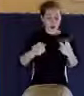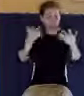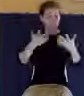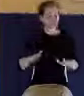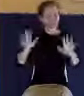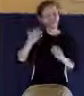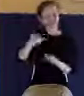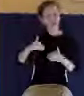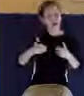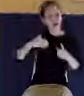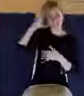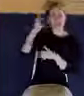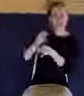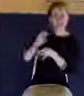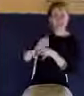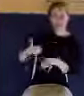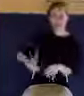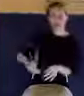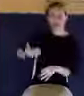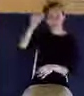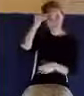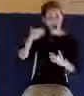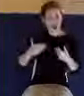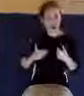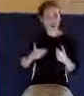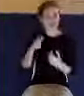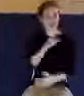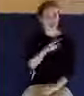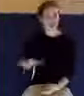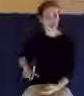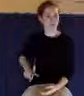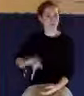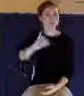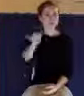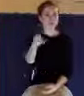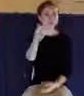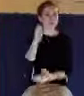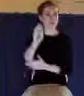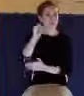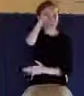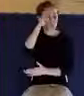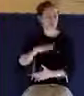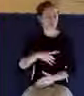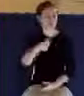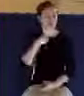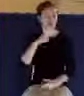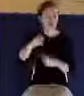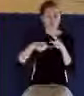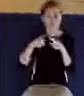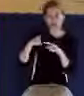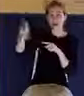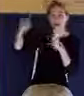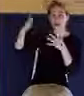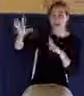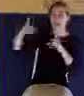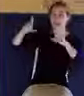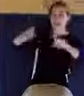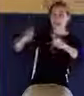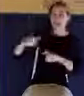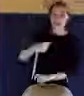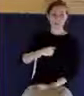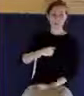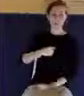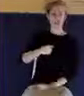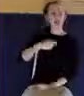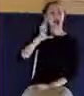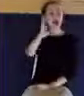Lord. Remember what Job said, When he has tried me, I shall come forth as gold. God is doing that work